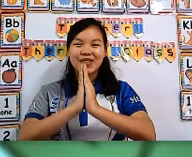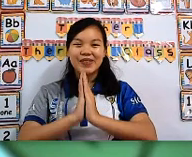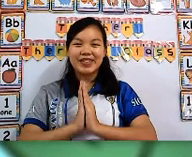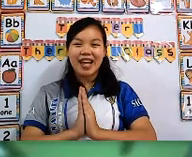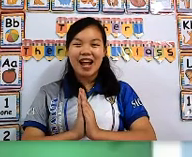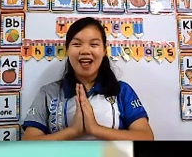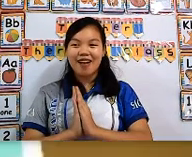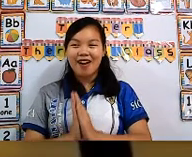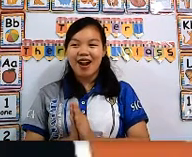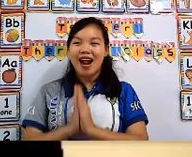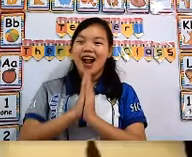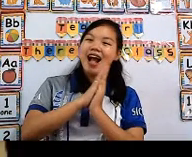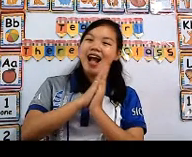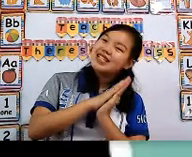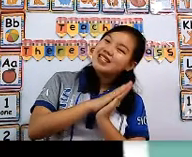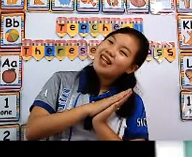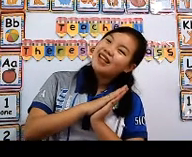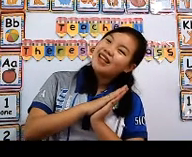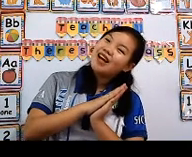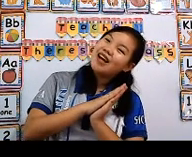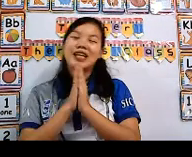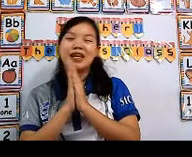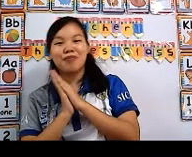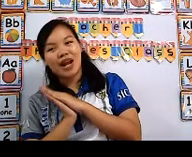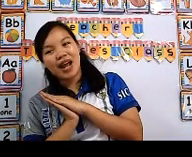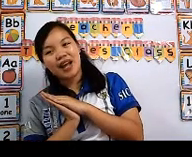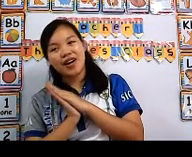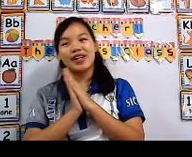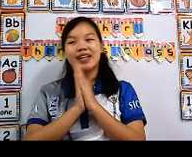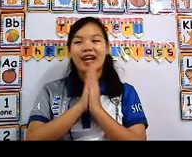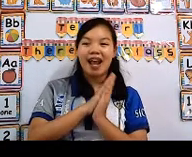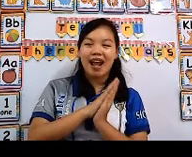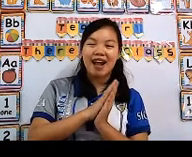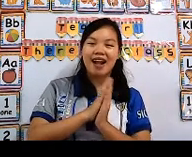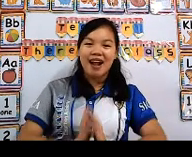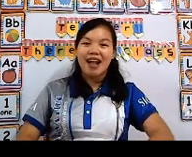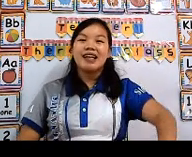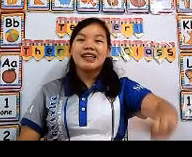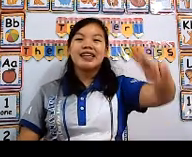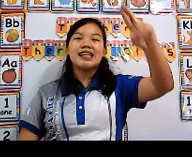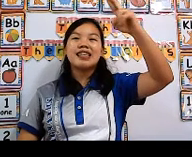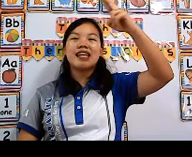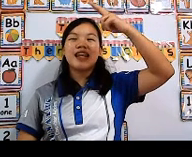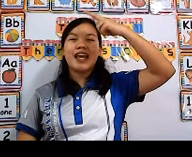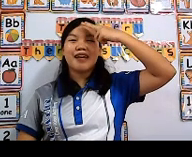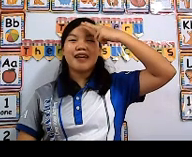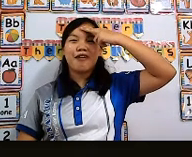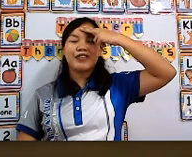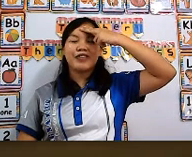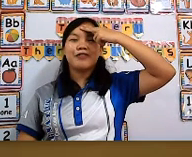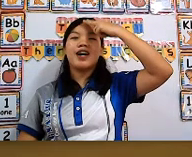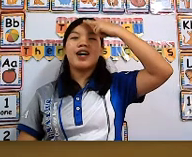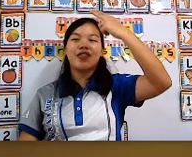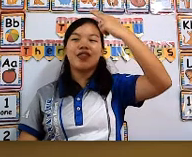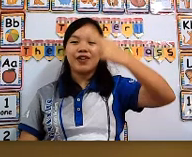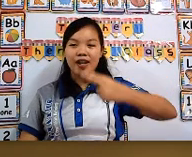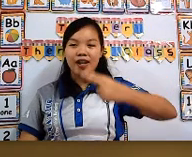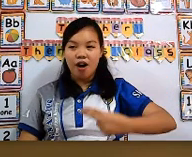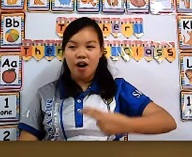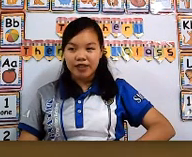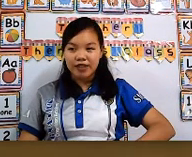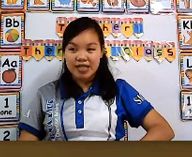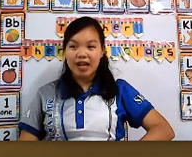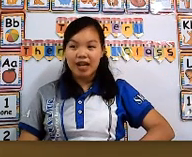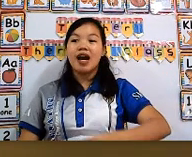hands together As a lovely prayer can In the name of the Father